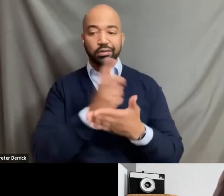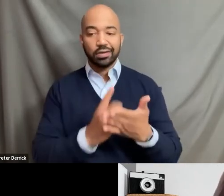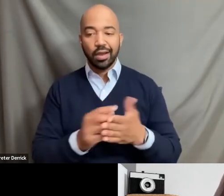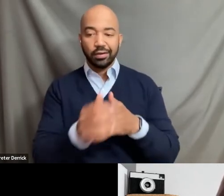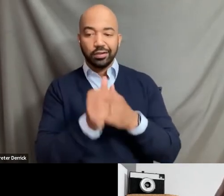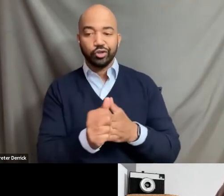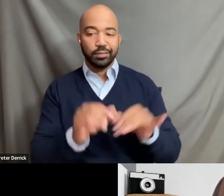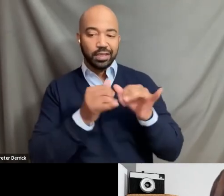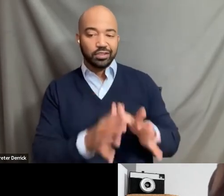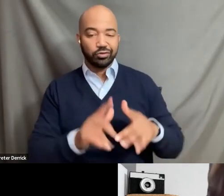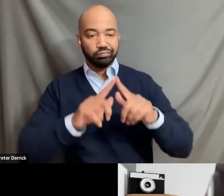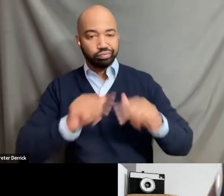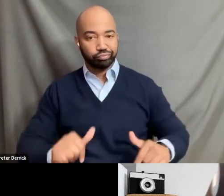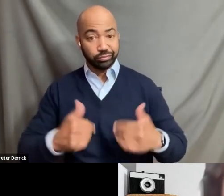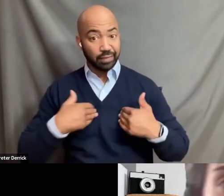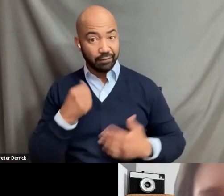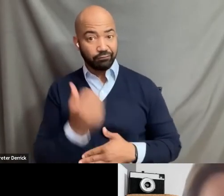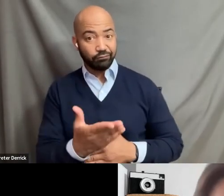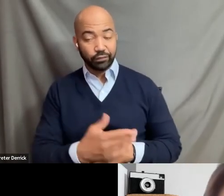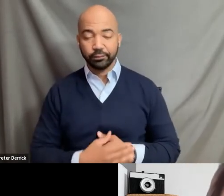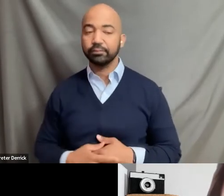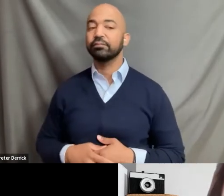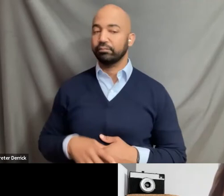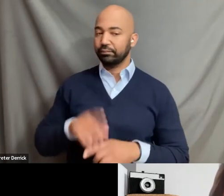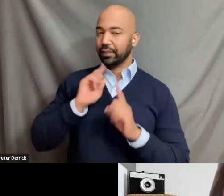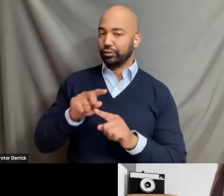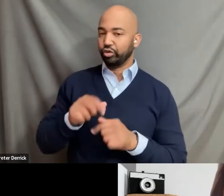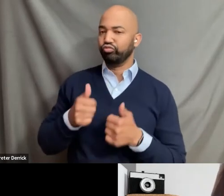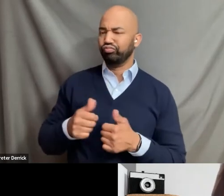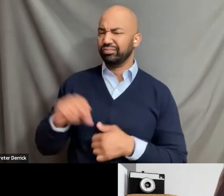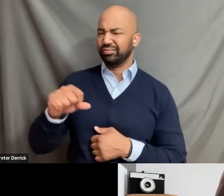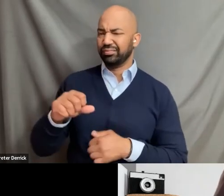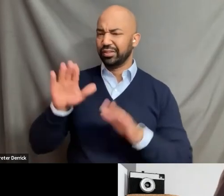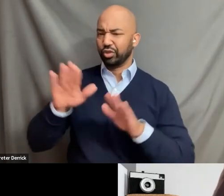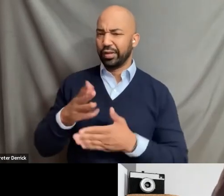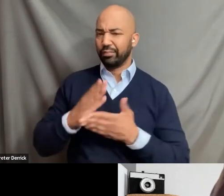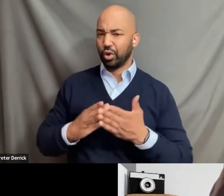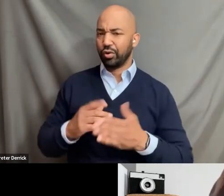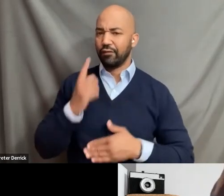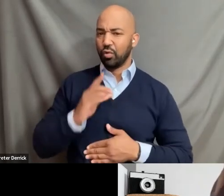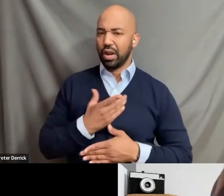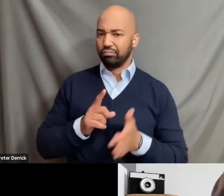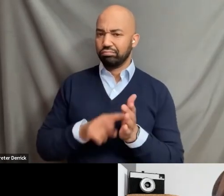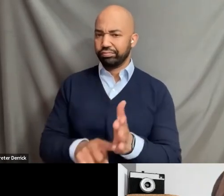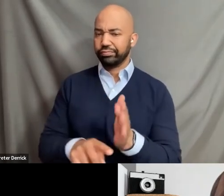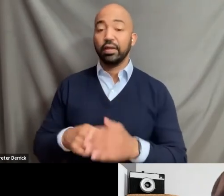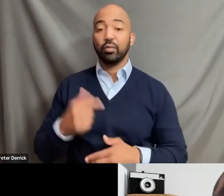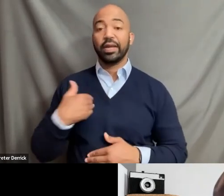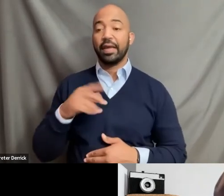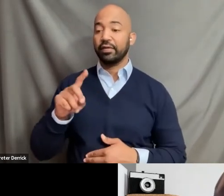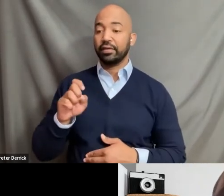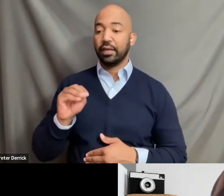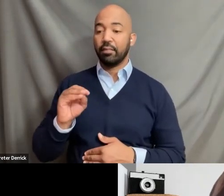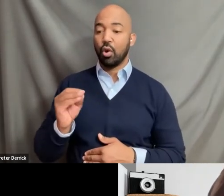etc. Yes, yes, that's, that's, the great part. So we collected demographical data,